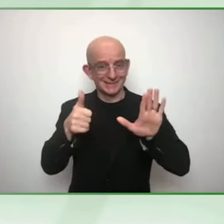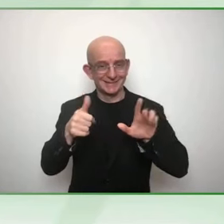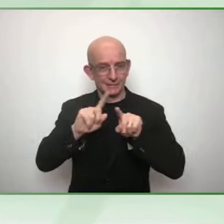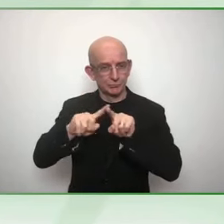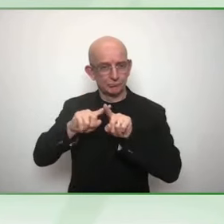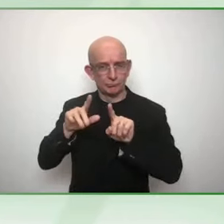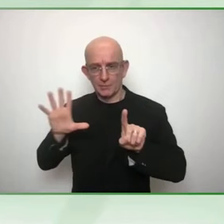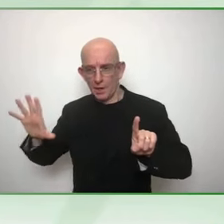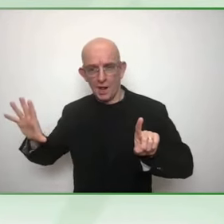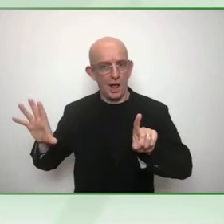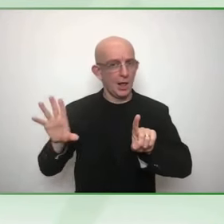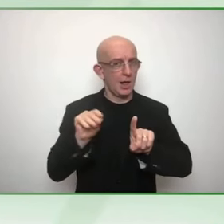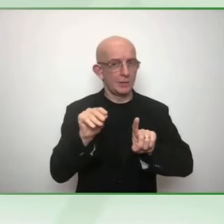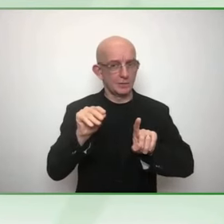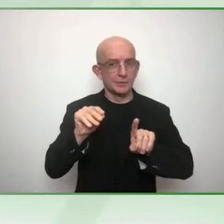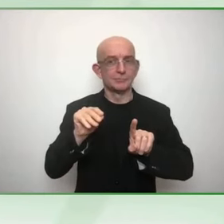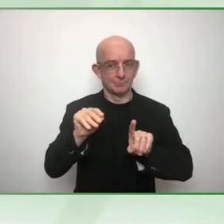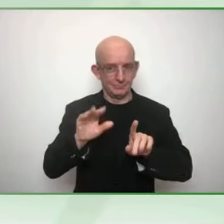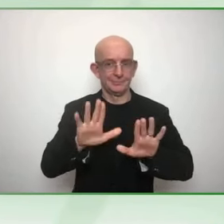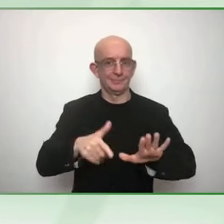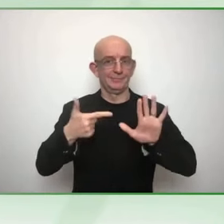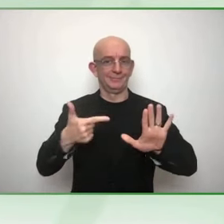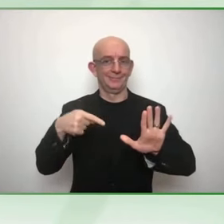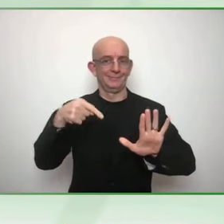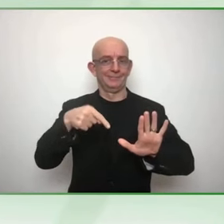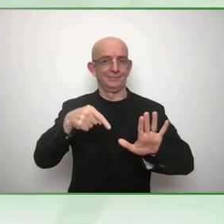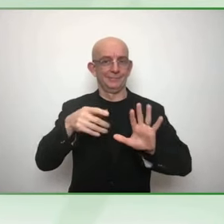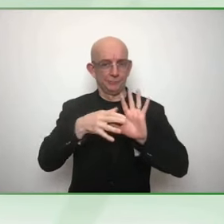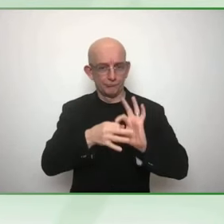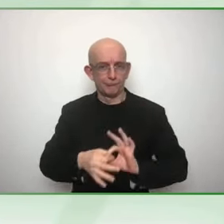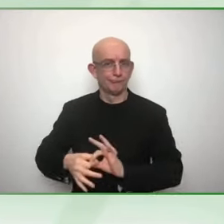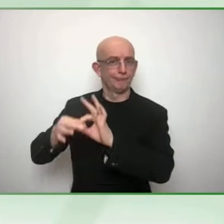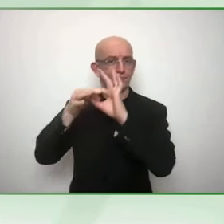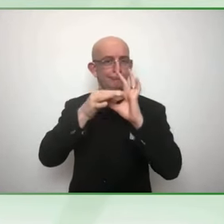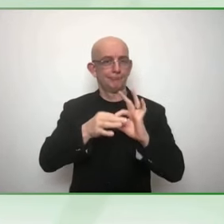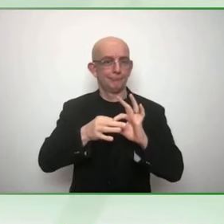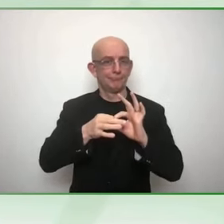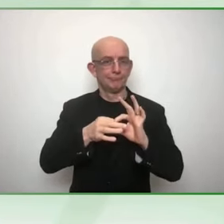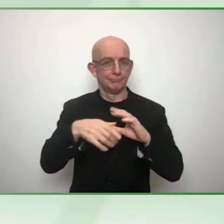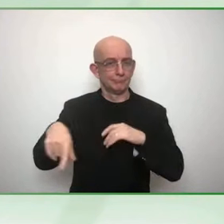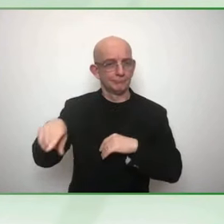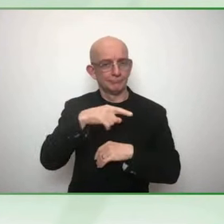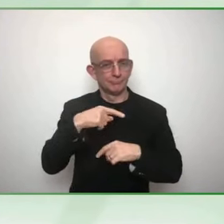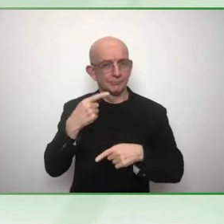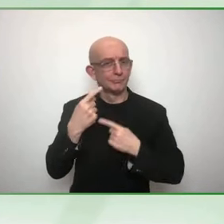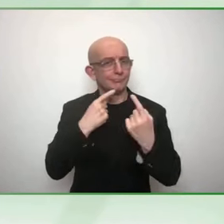we have such a wonderful cross sector of people from around the world and in all kinds of industries.